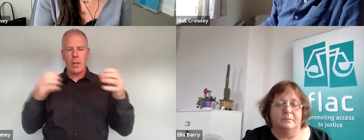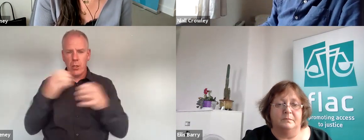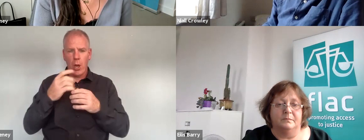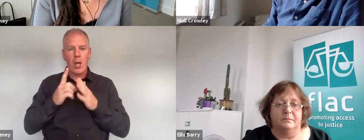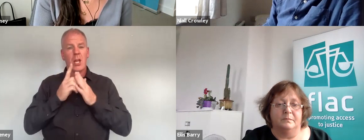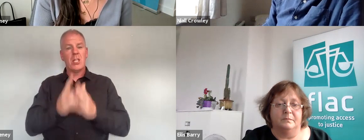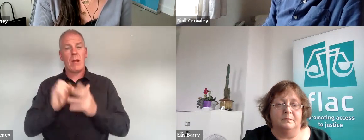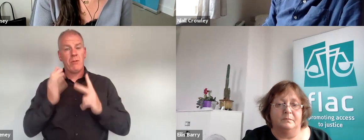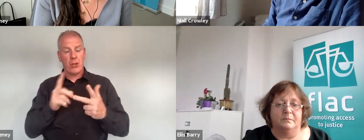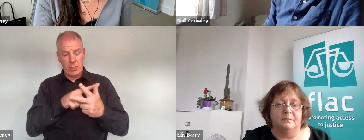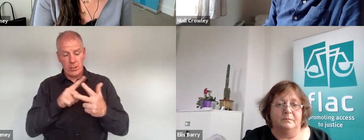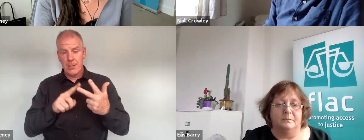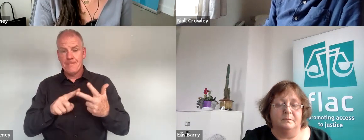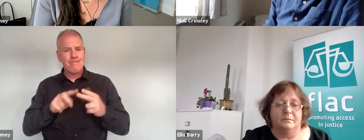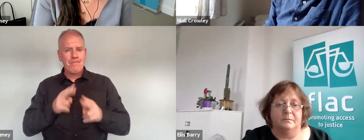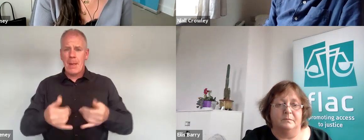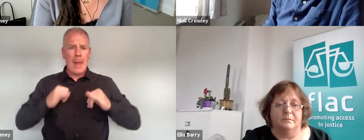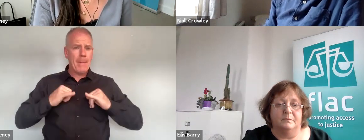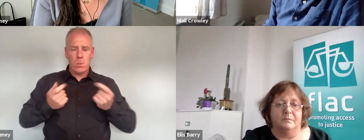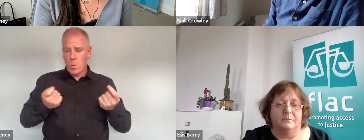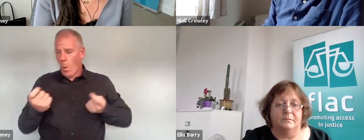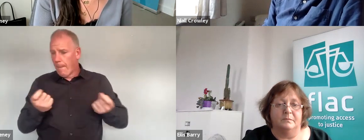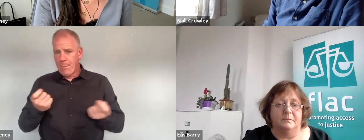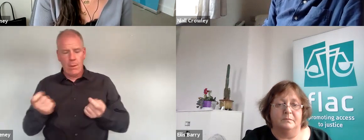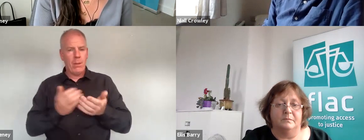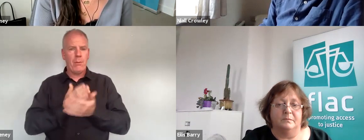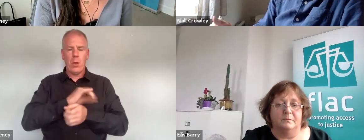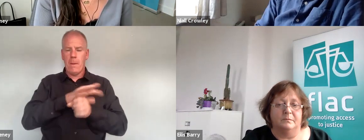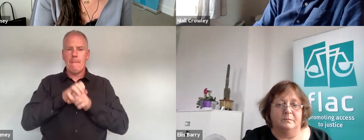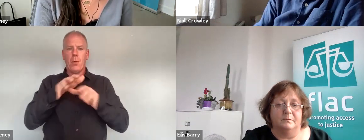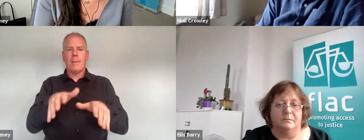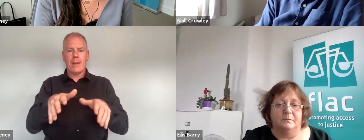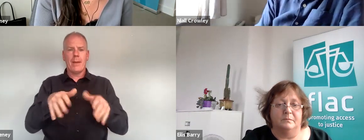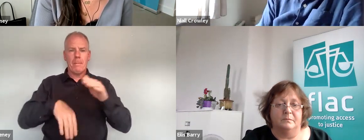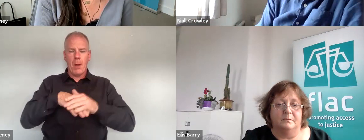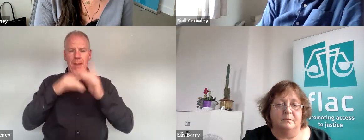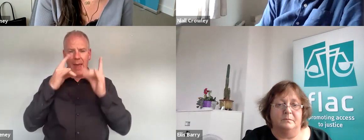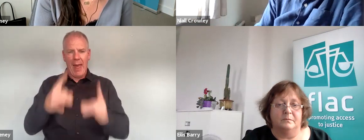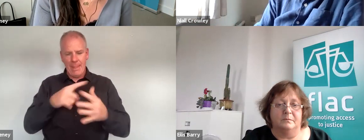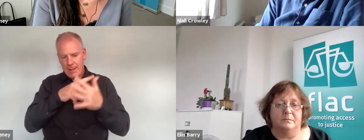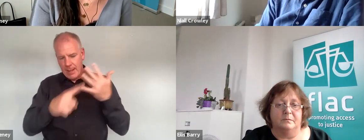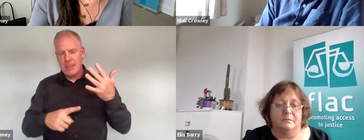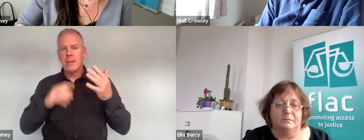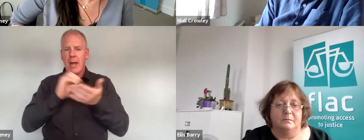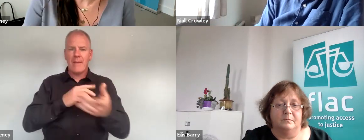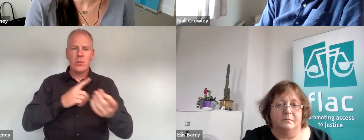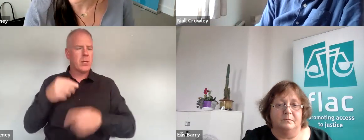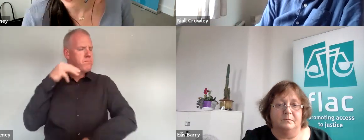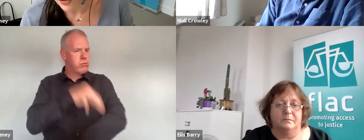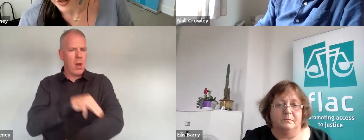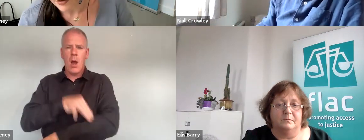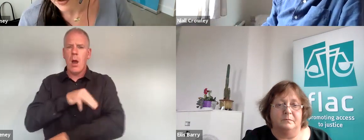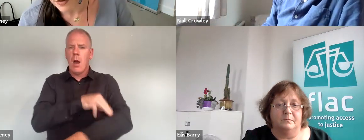places where people were simply unable to deal with the public health measures that had been introduced and that has proved so problematic